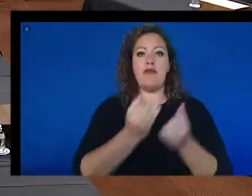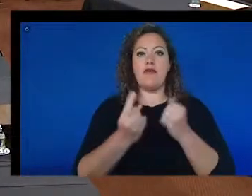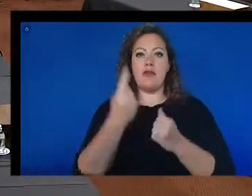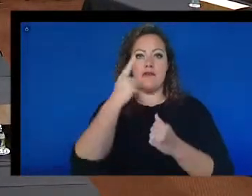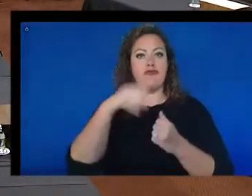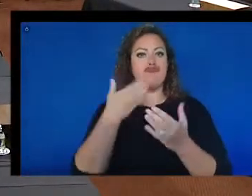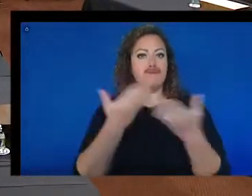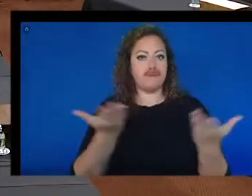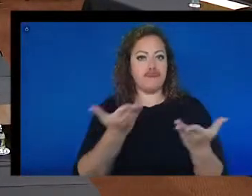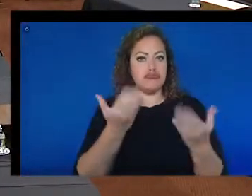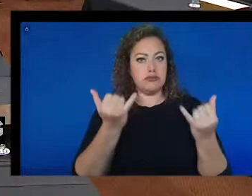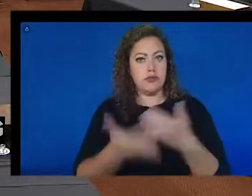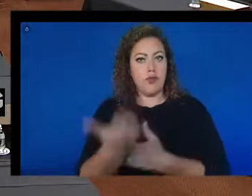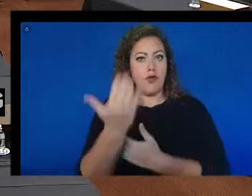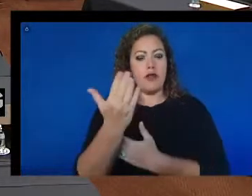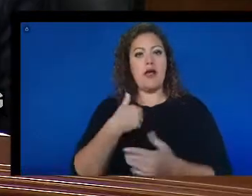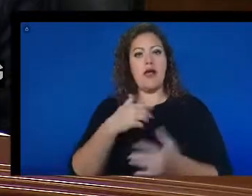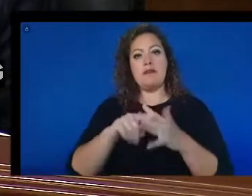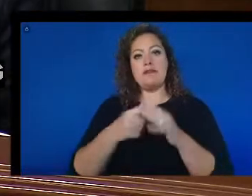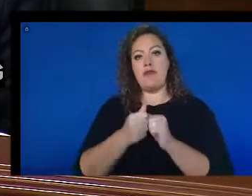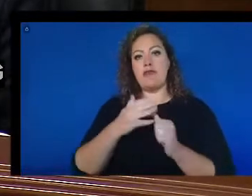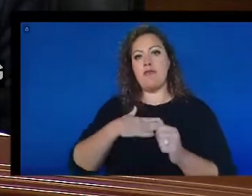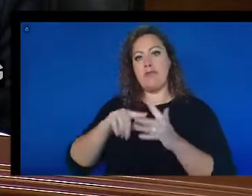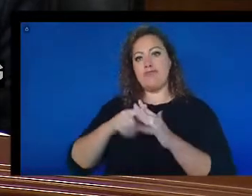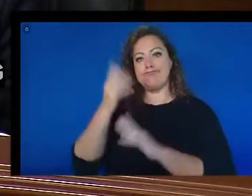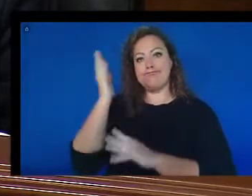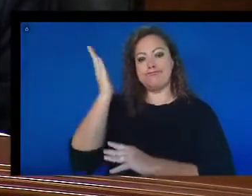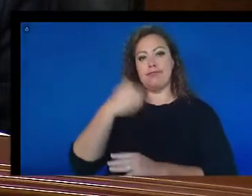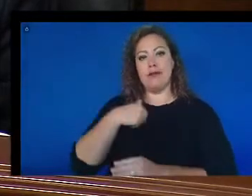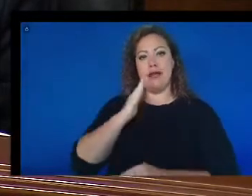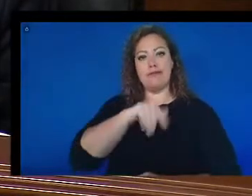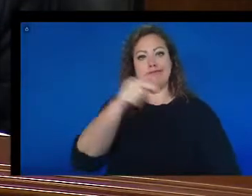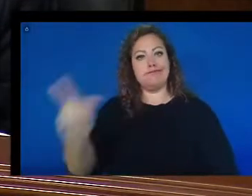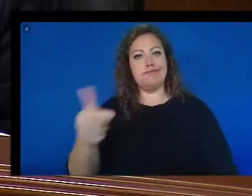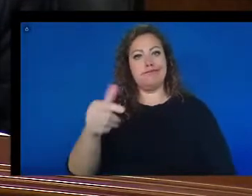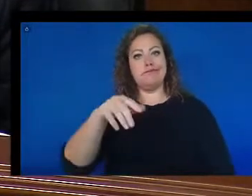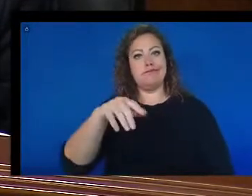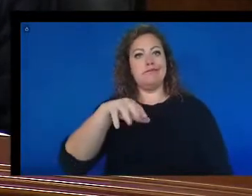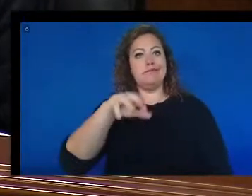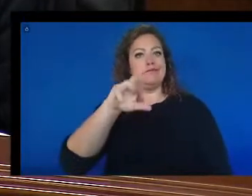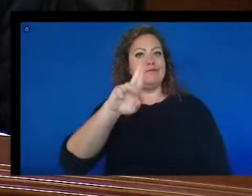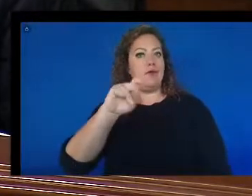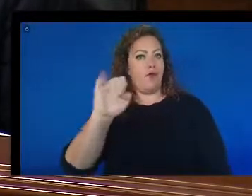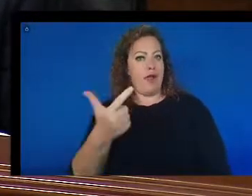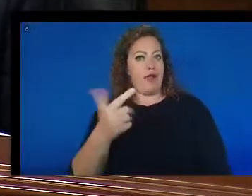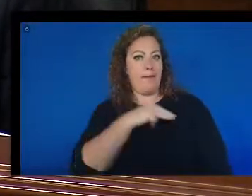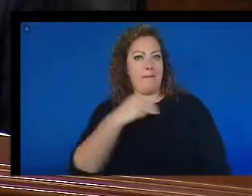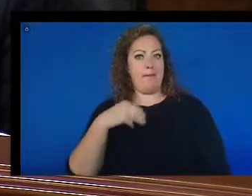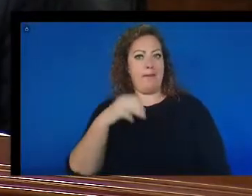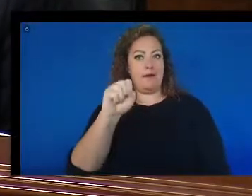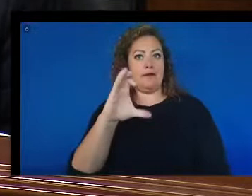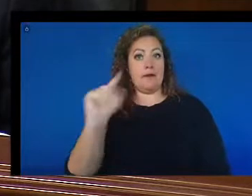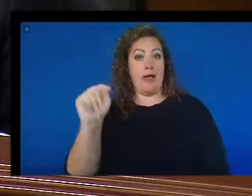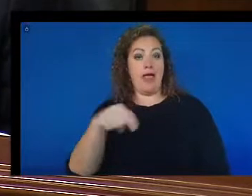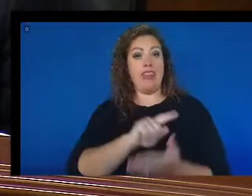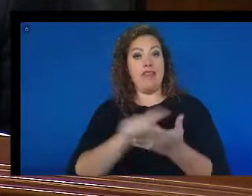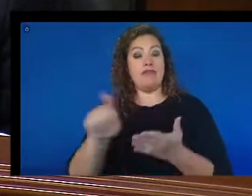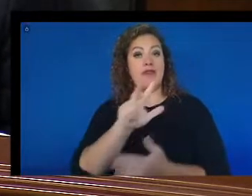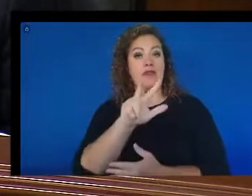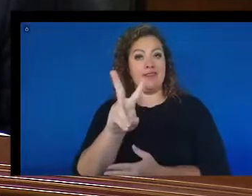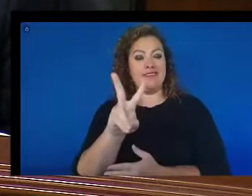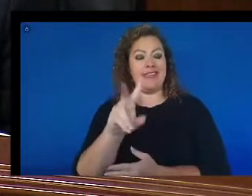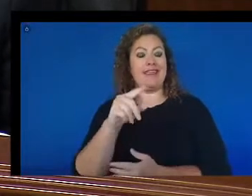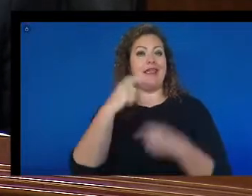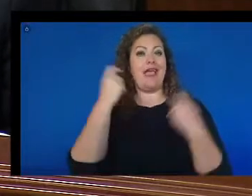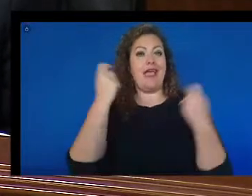I'll start with my opening and then I'll turn to Ranking Member Scott. This week marks the 32nd anniversary of the